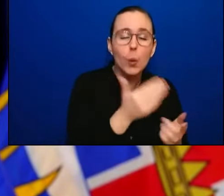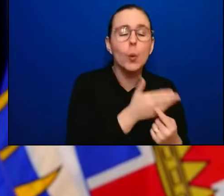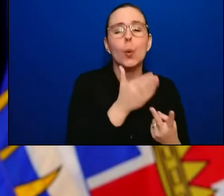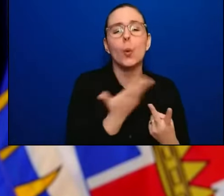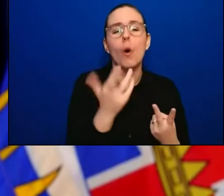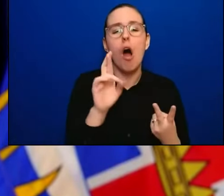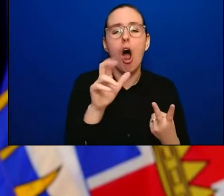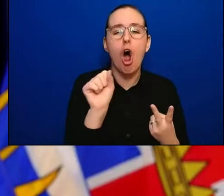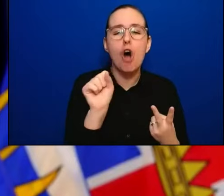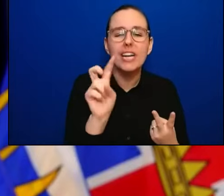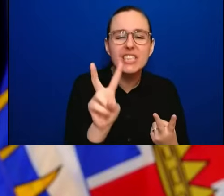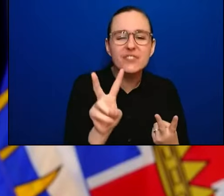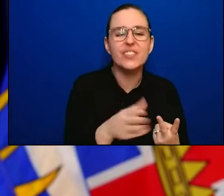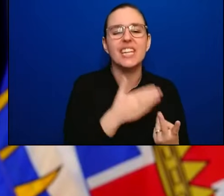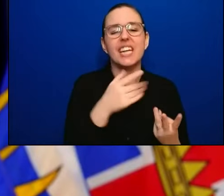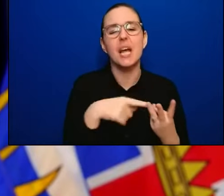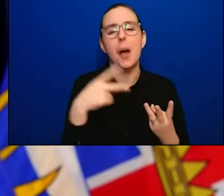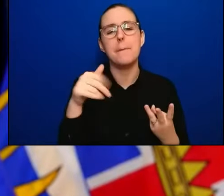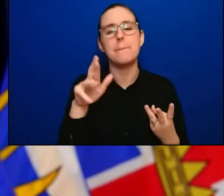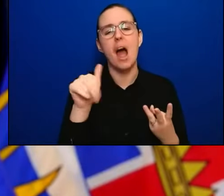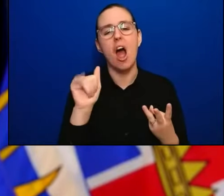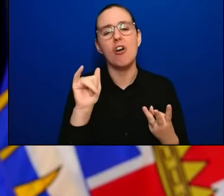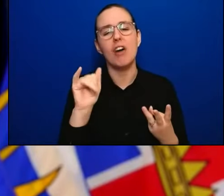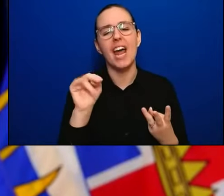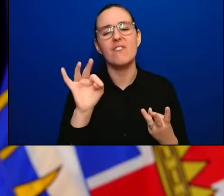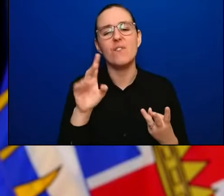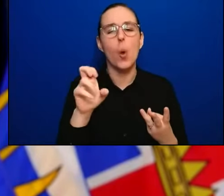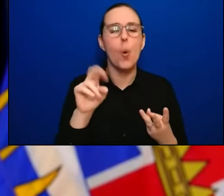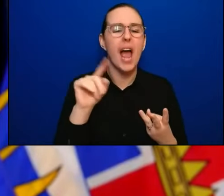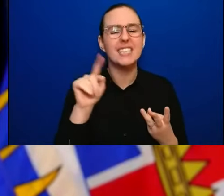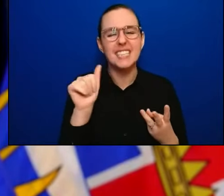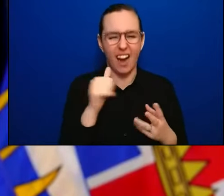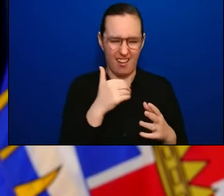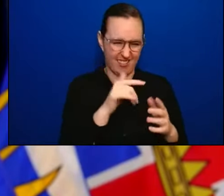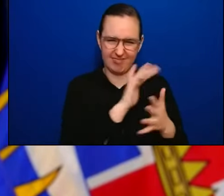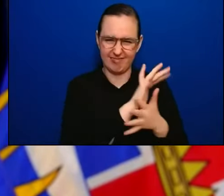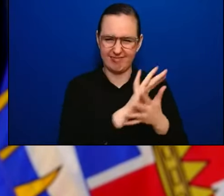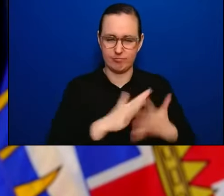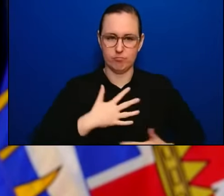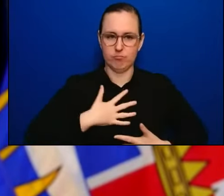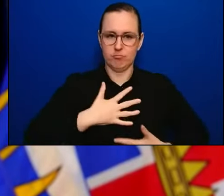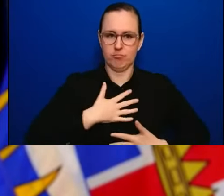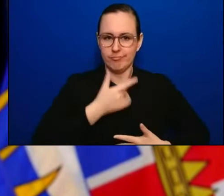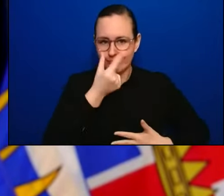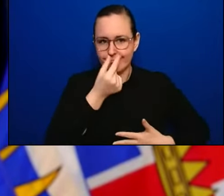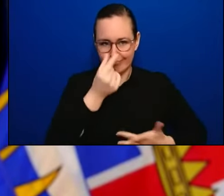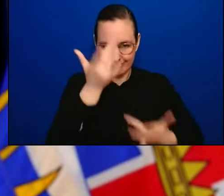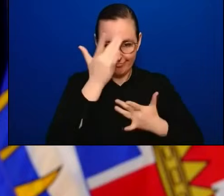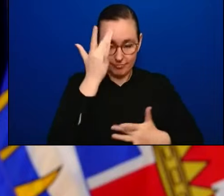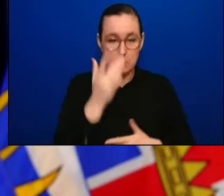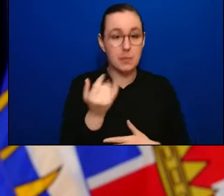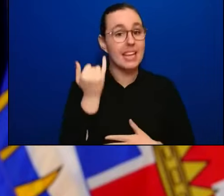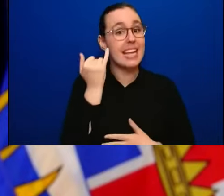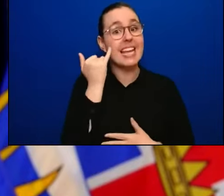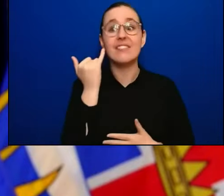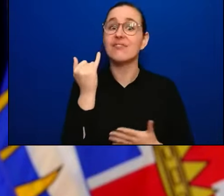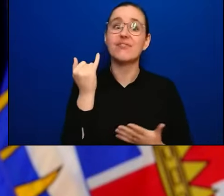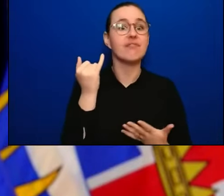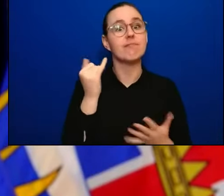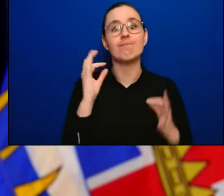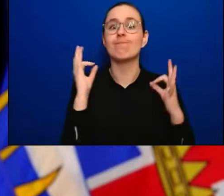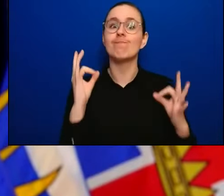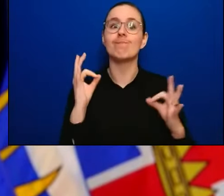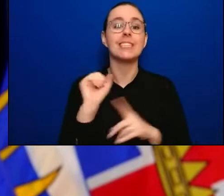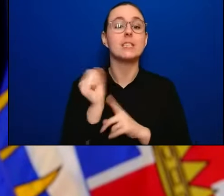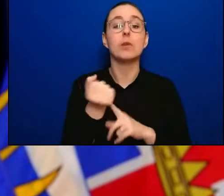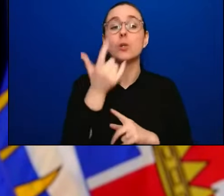for the foreseeable future. In a best-case scenario, if we were all optimists, it would fade into